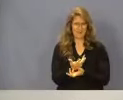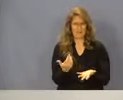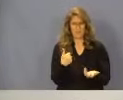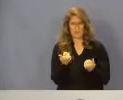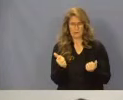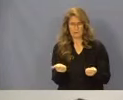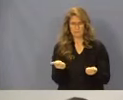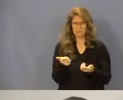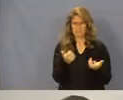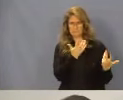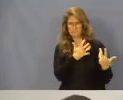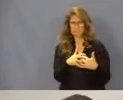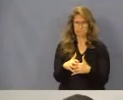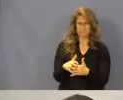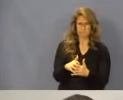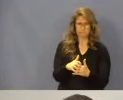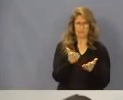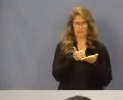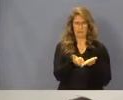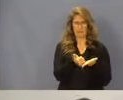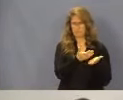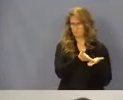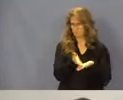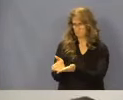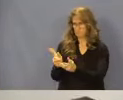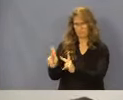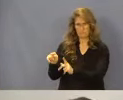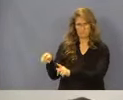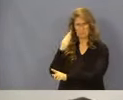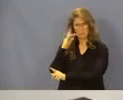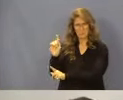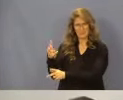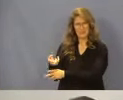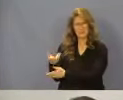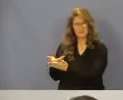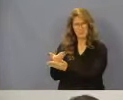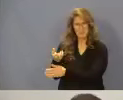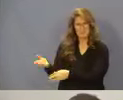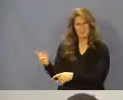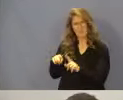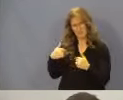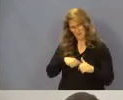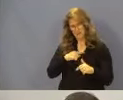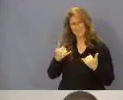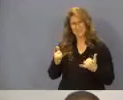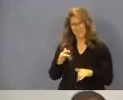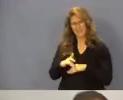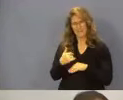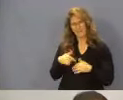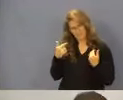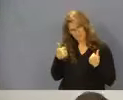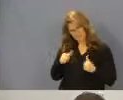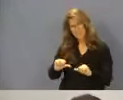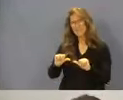traffic to these new resources for a moment, knowing that we're still available to help. And we'll continue the education